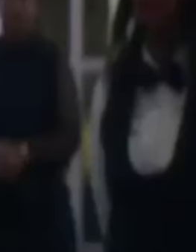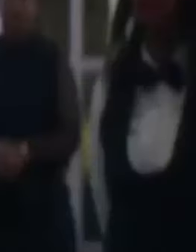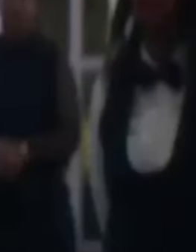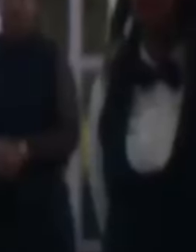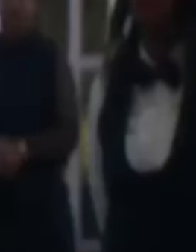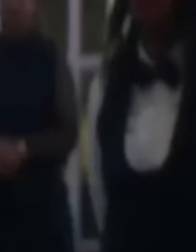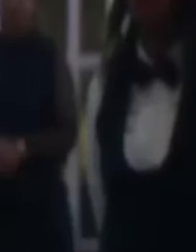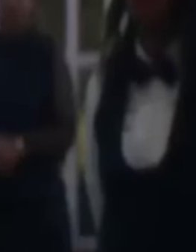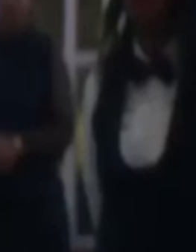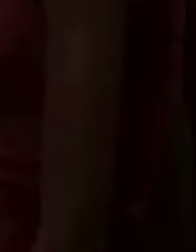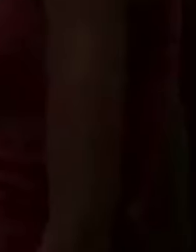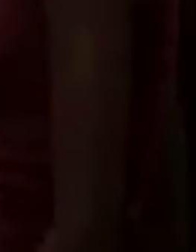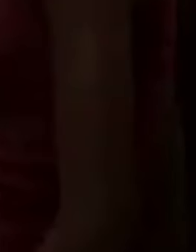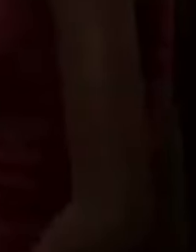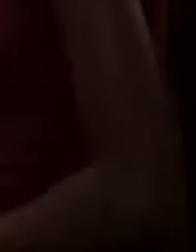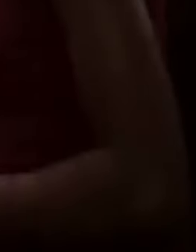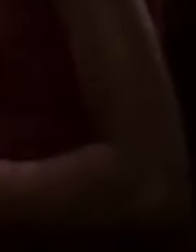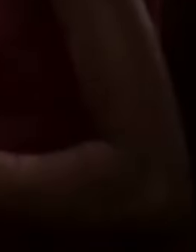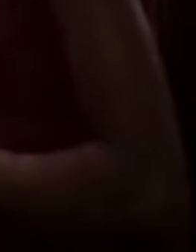Four years!